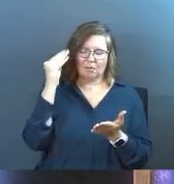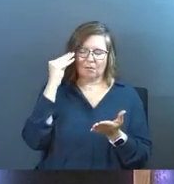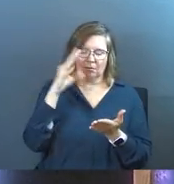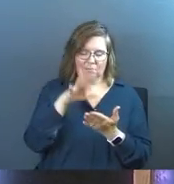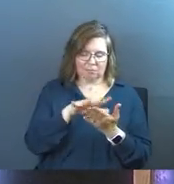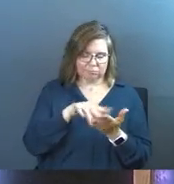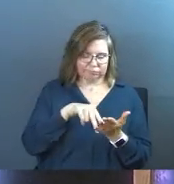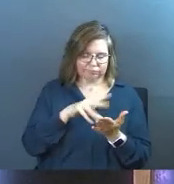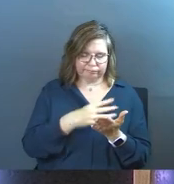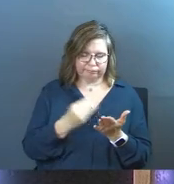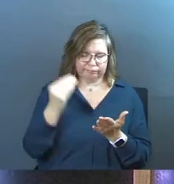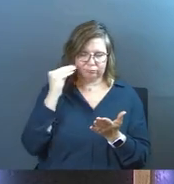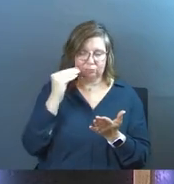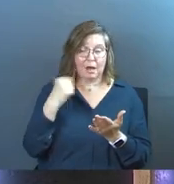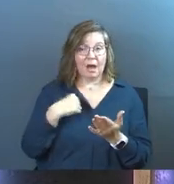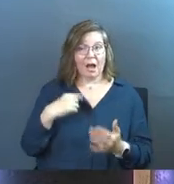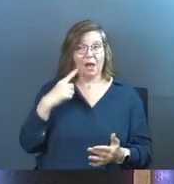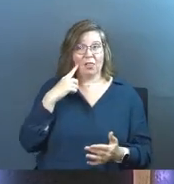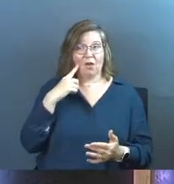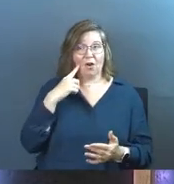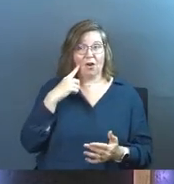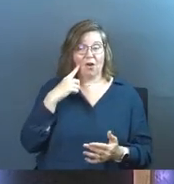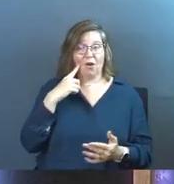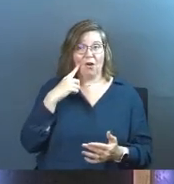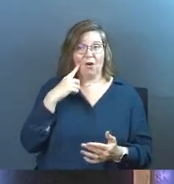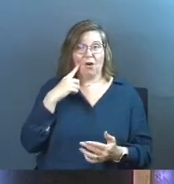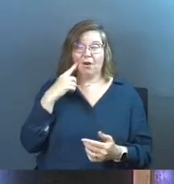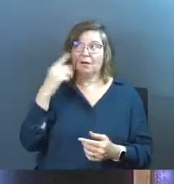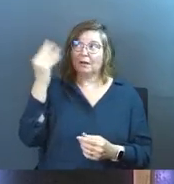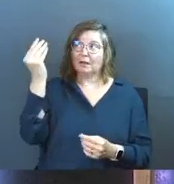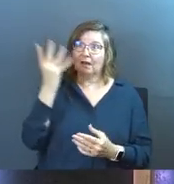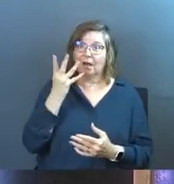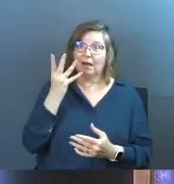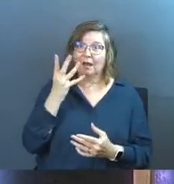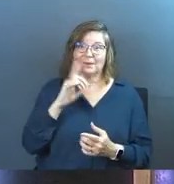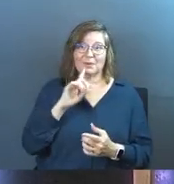I have thought I heard from God and it was the pizza the night before.